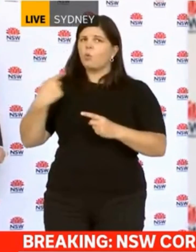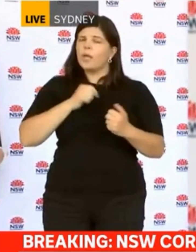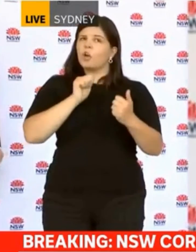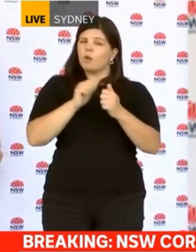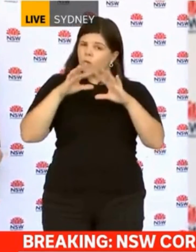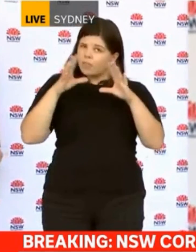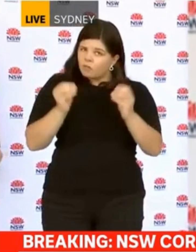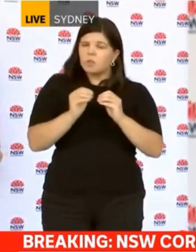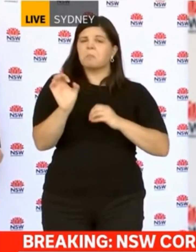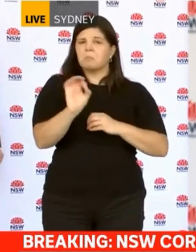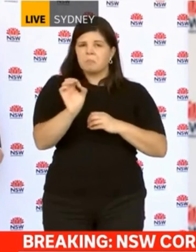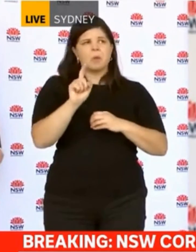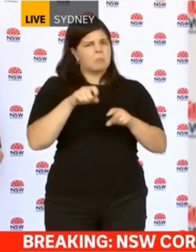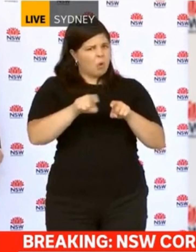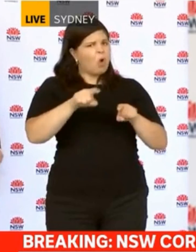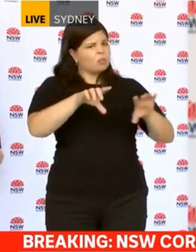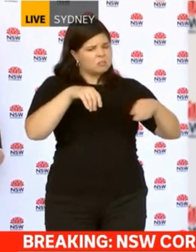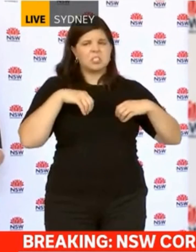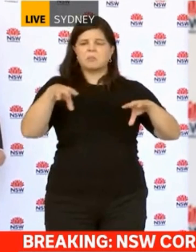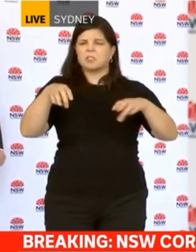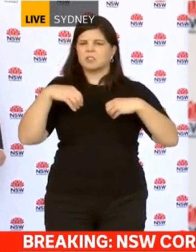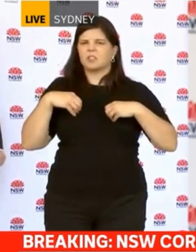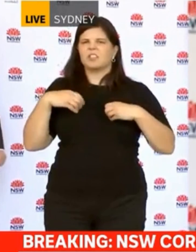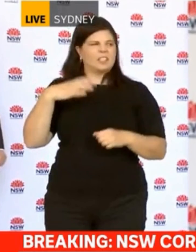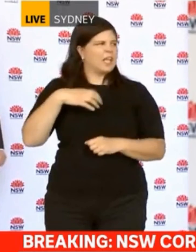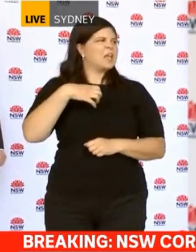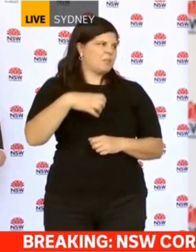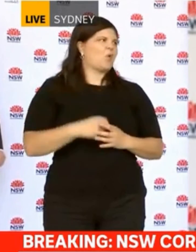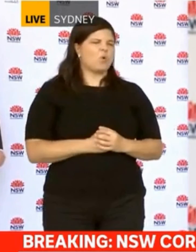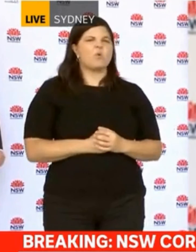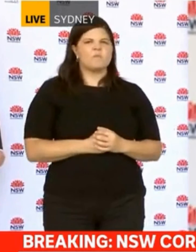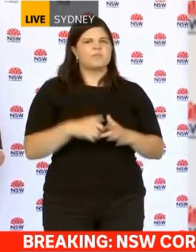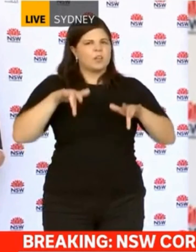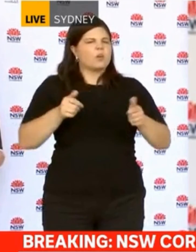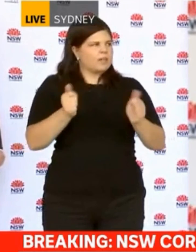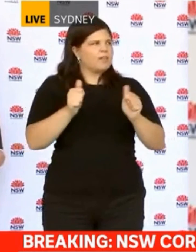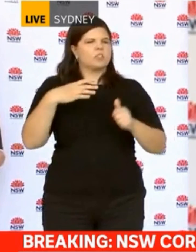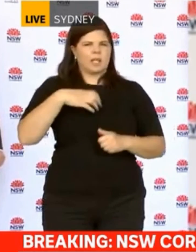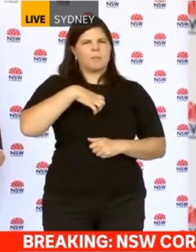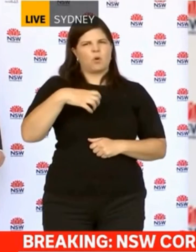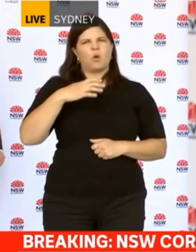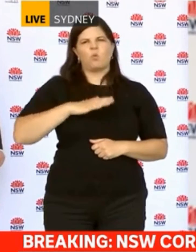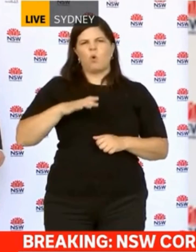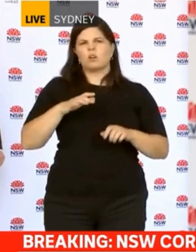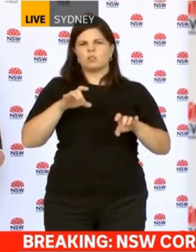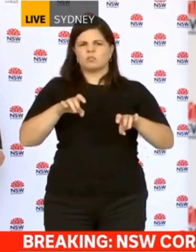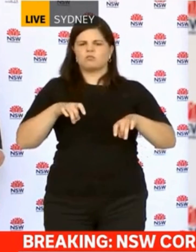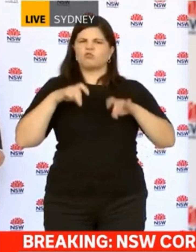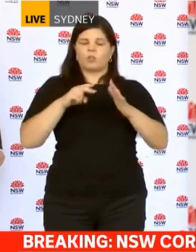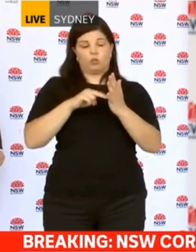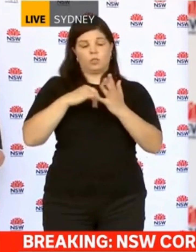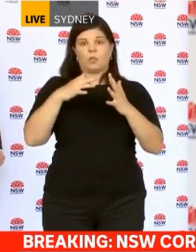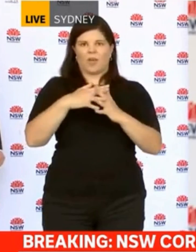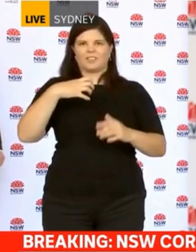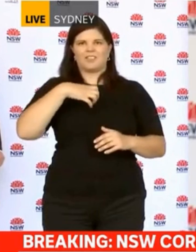in the main, we've adopted the main recommendations. Do we need to do more on that policy front? Absolutely. I mean, I want New South Wales to do better in protecting